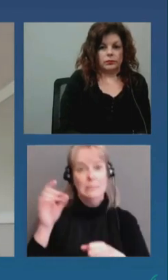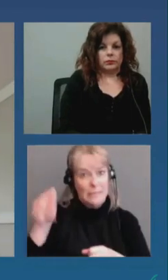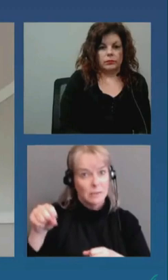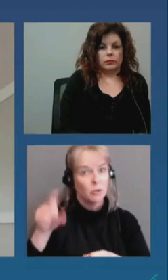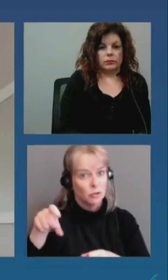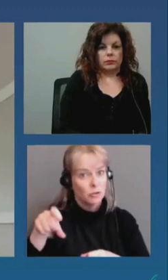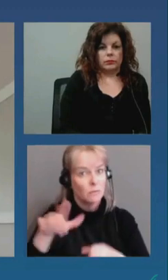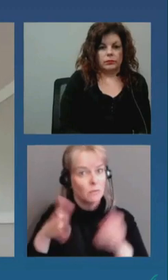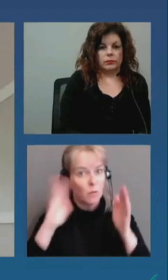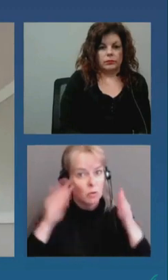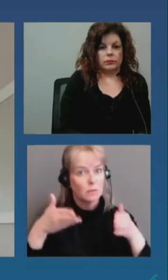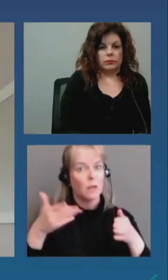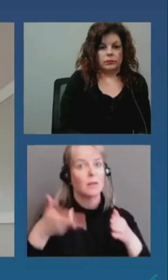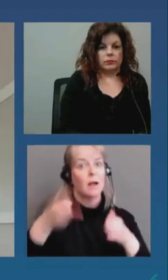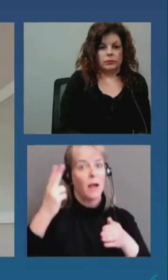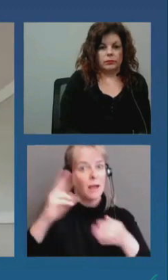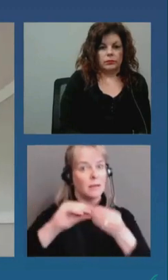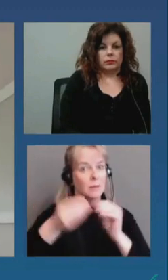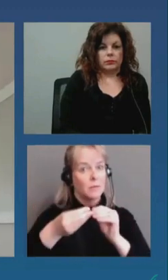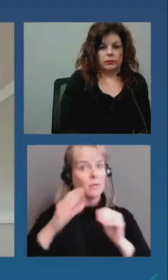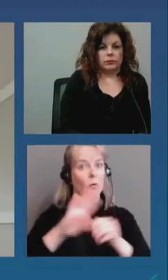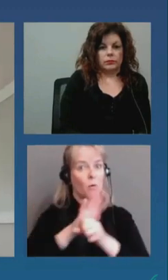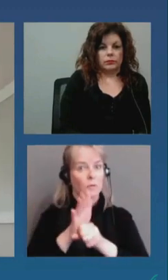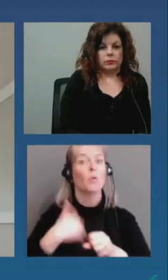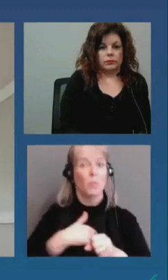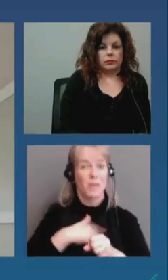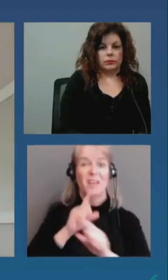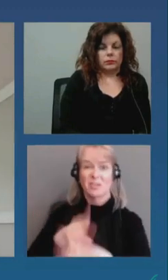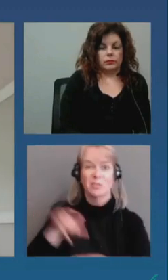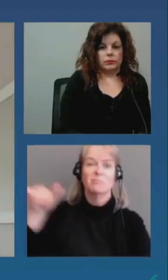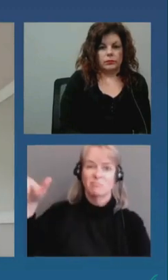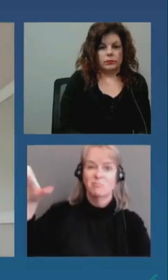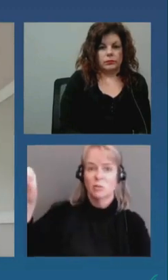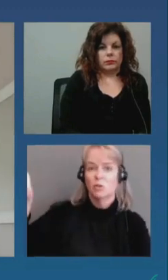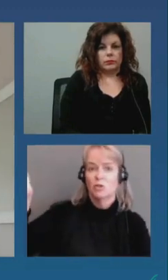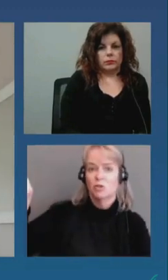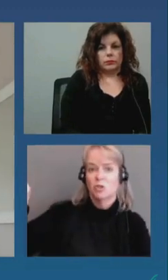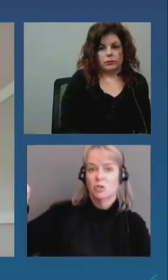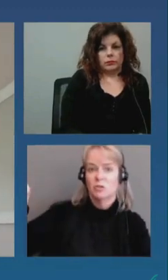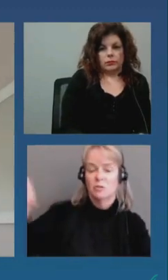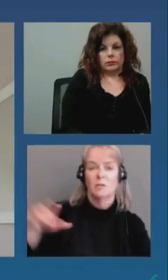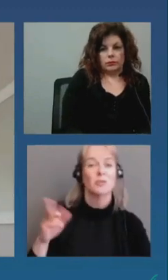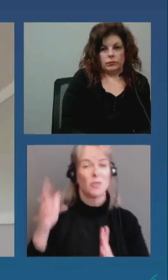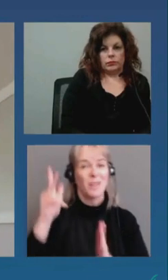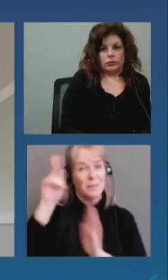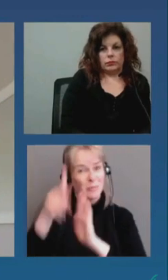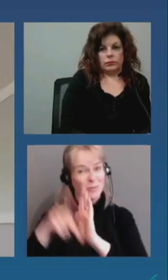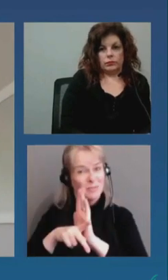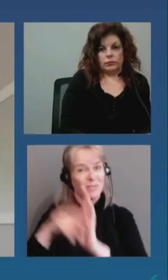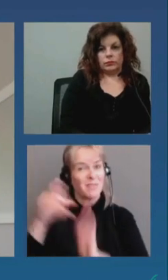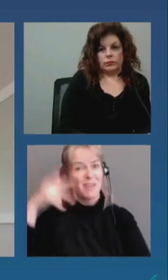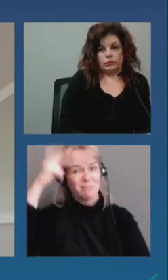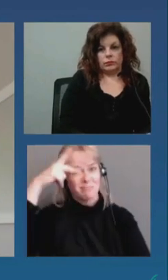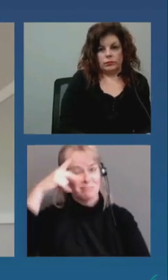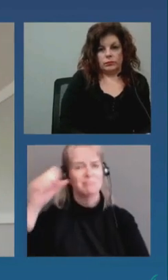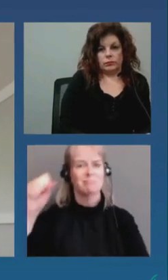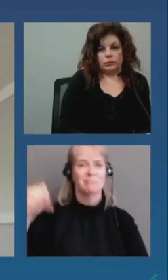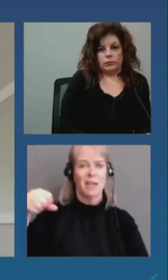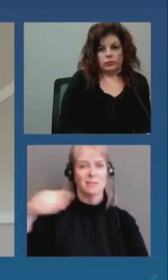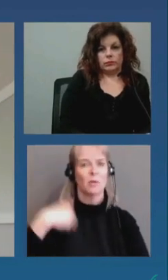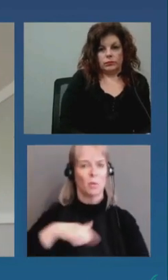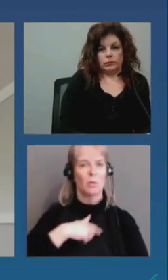on areas that have higher rates of COVID. So the principles in general, you know, that is something where